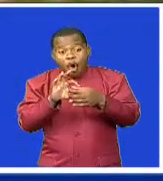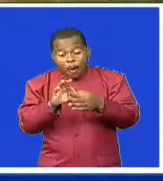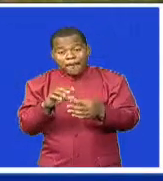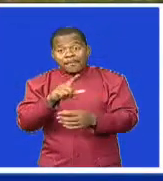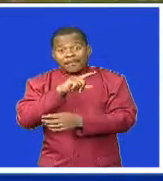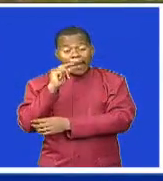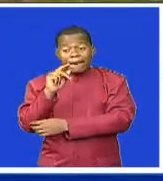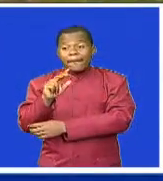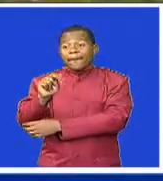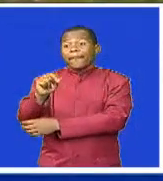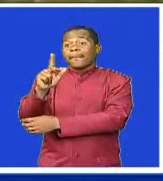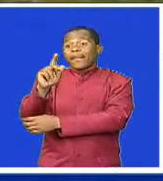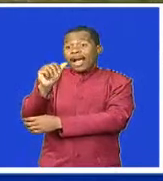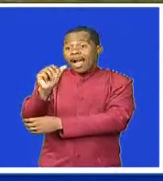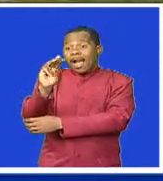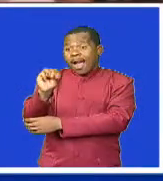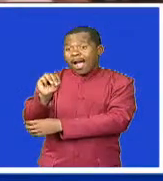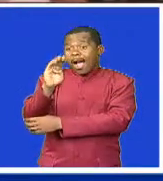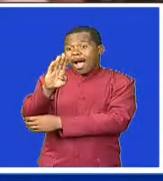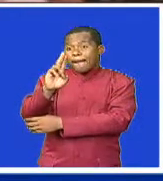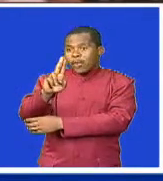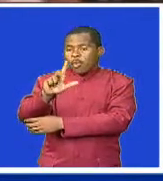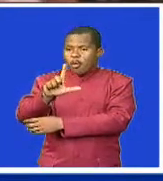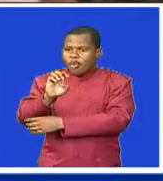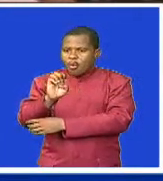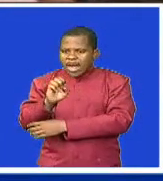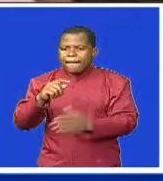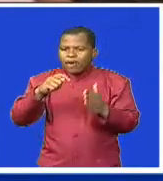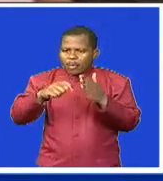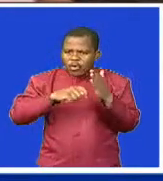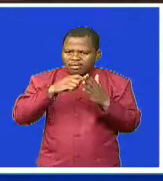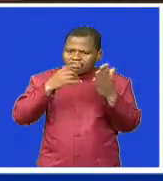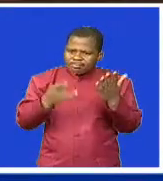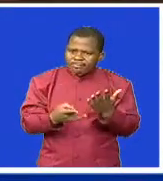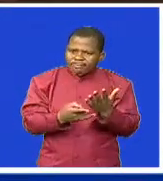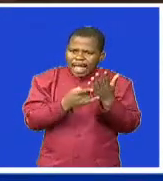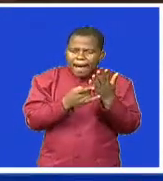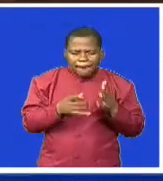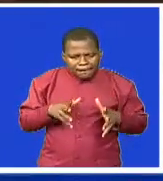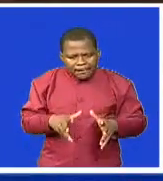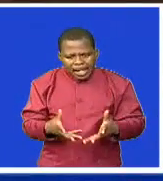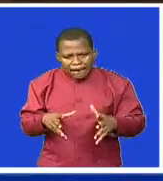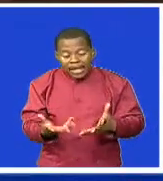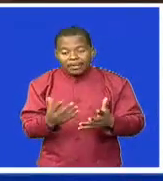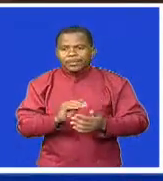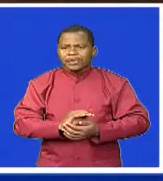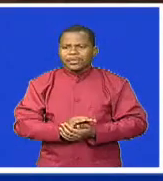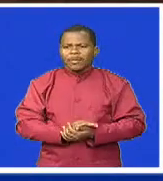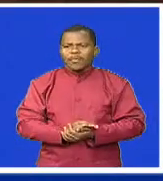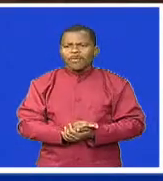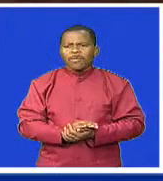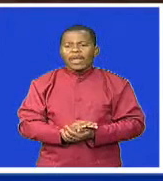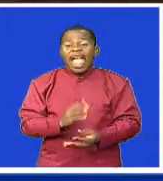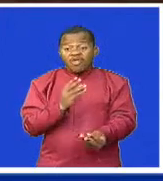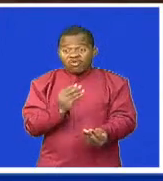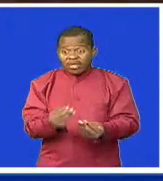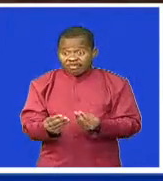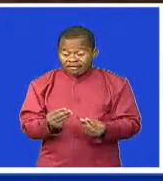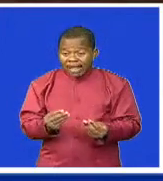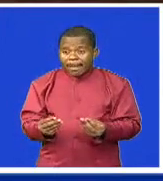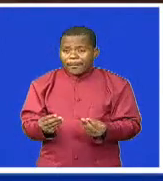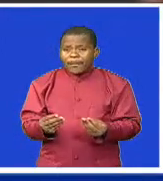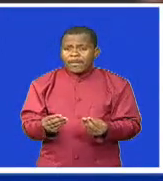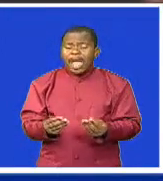,834 so far in Eswatini and those children live under harsh conditions of poverty with no one to look after them.